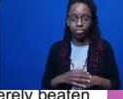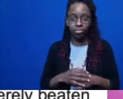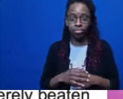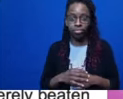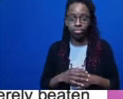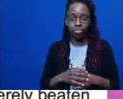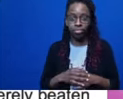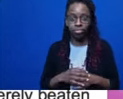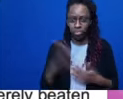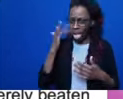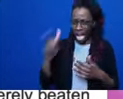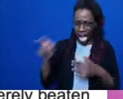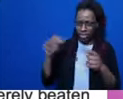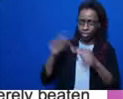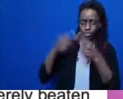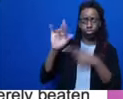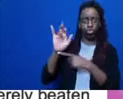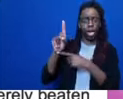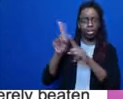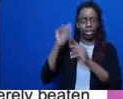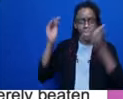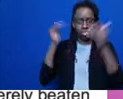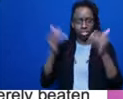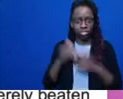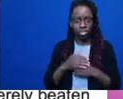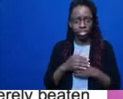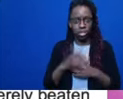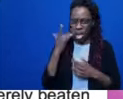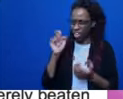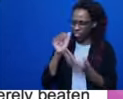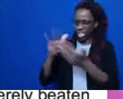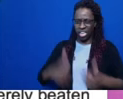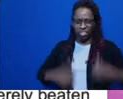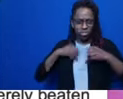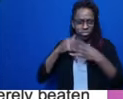for defending her life? Right?